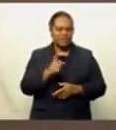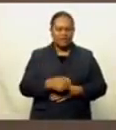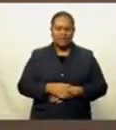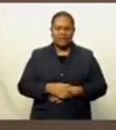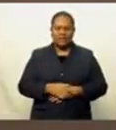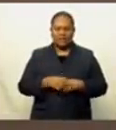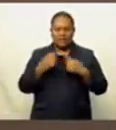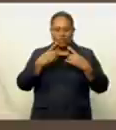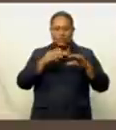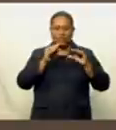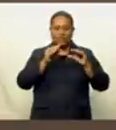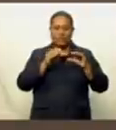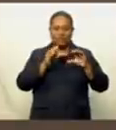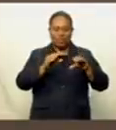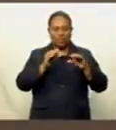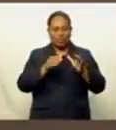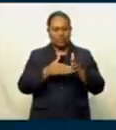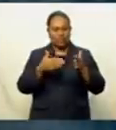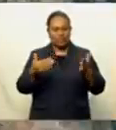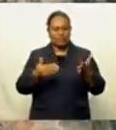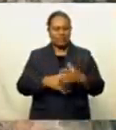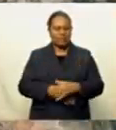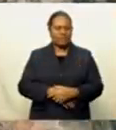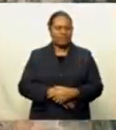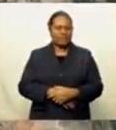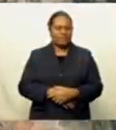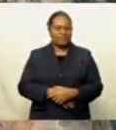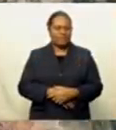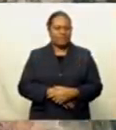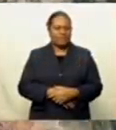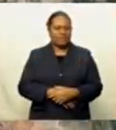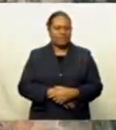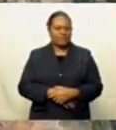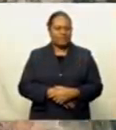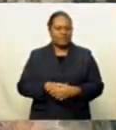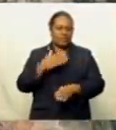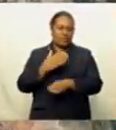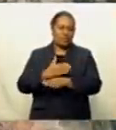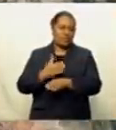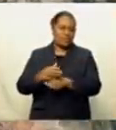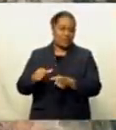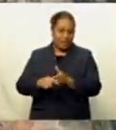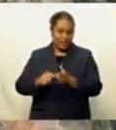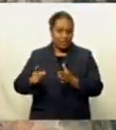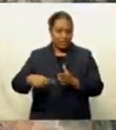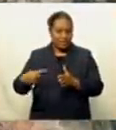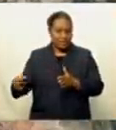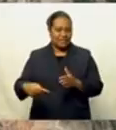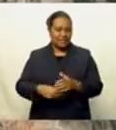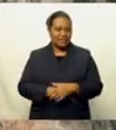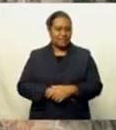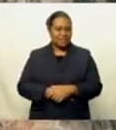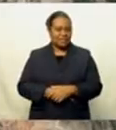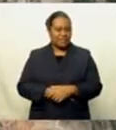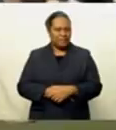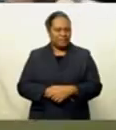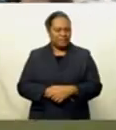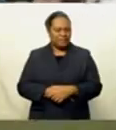by the coach and the FRU officials. You know, keep working hard, keep training.